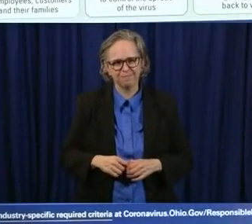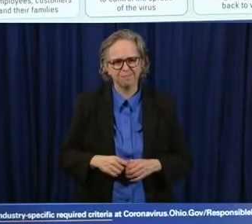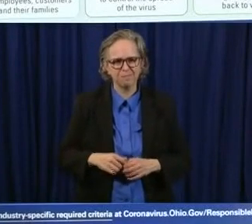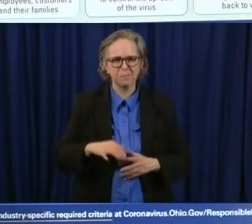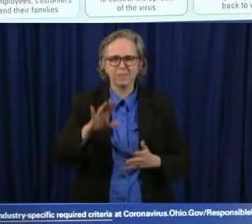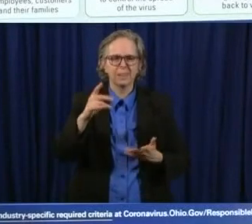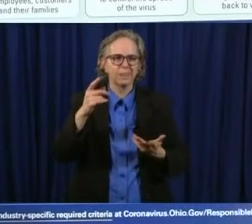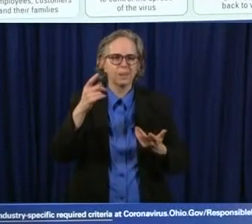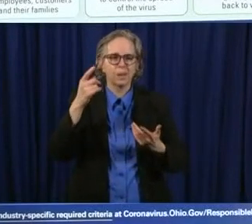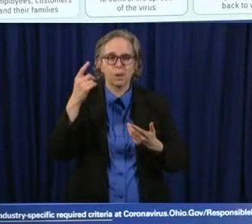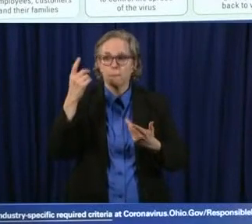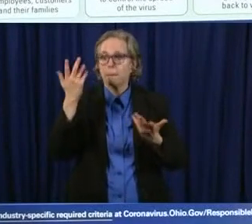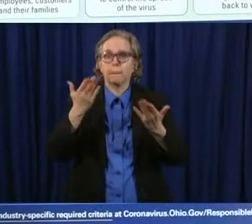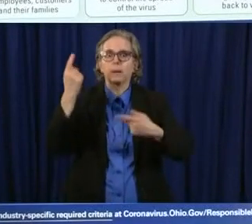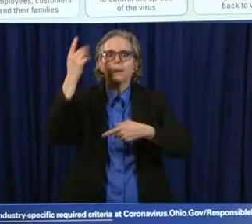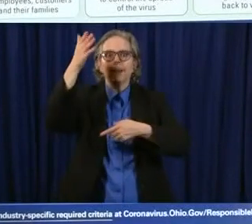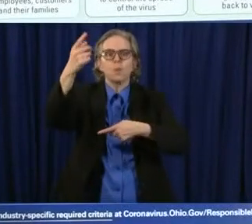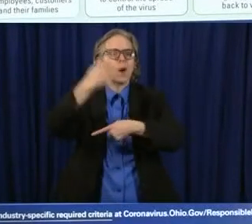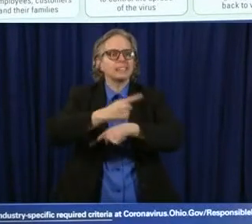we're just not there yet